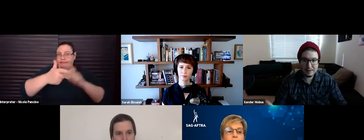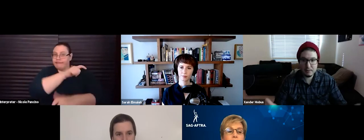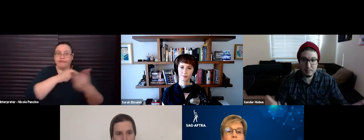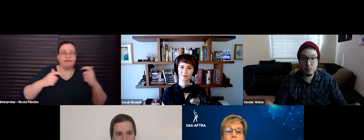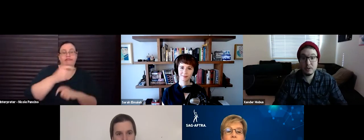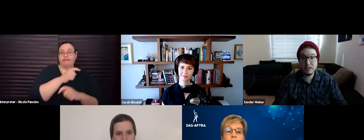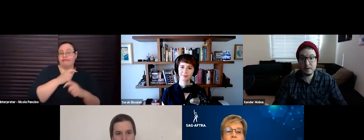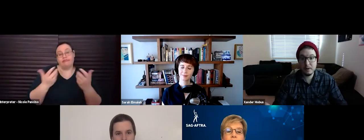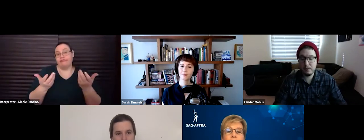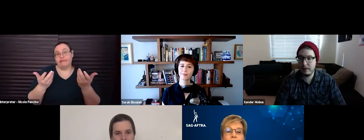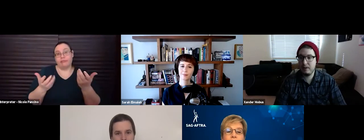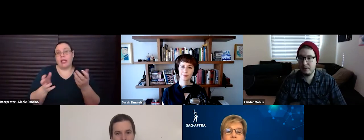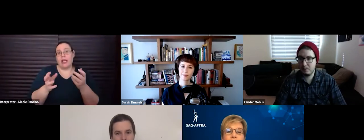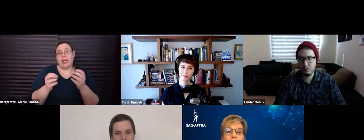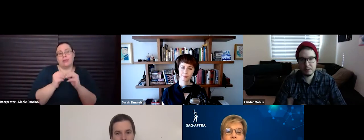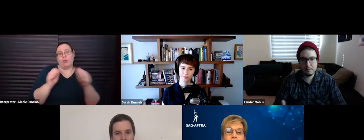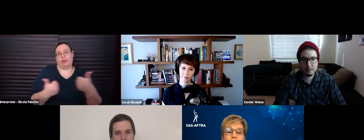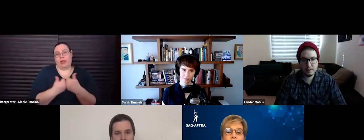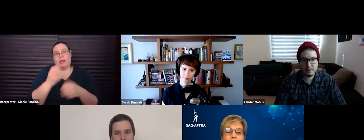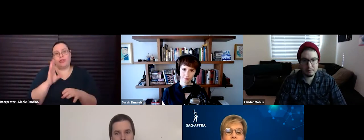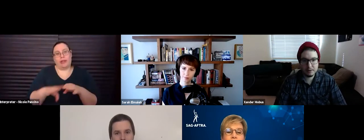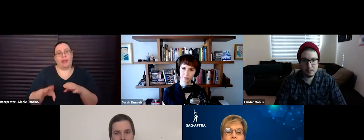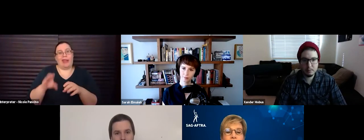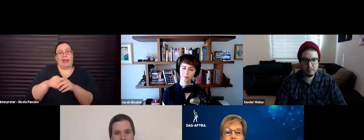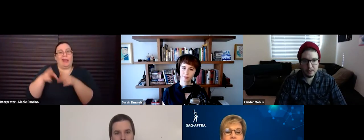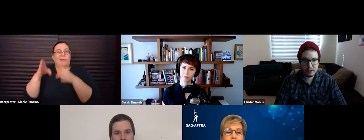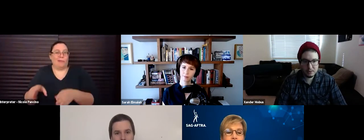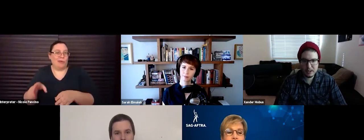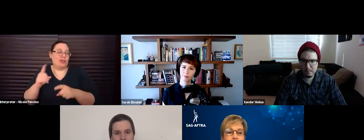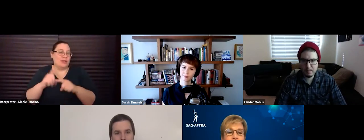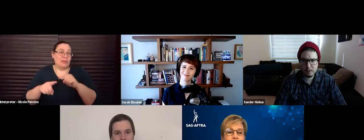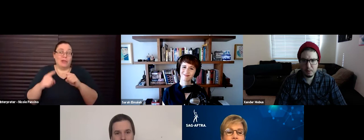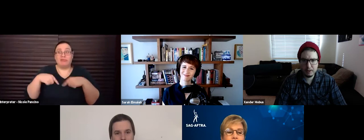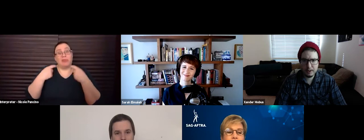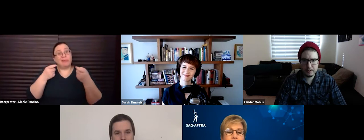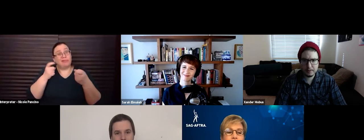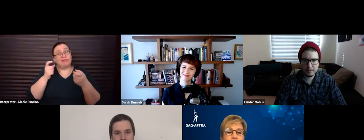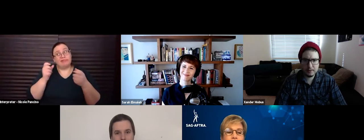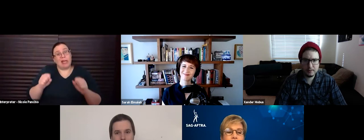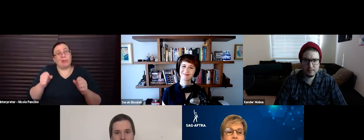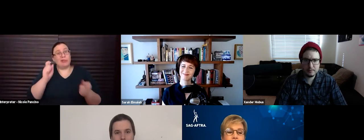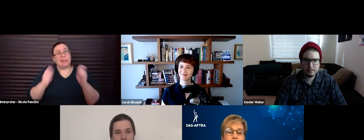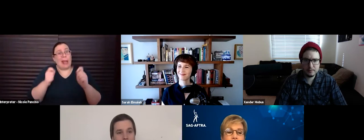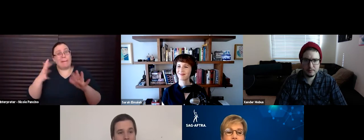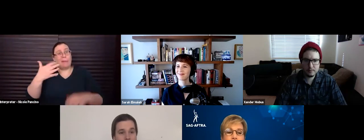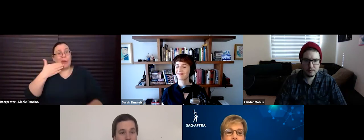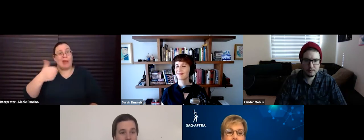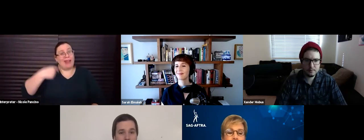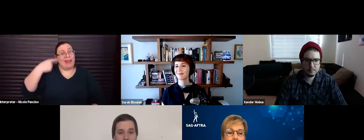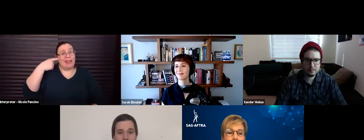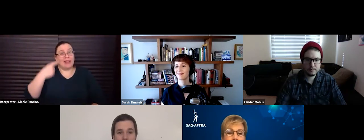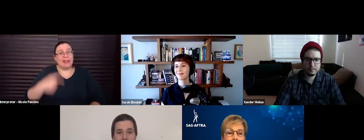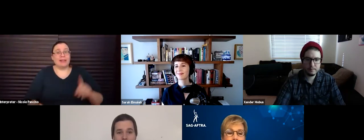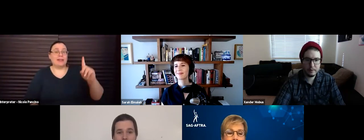it's, you know, it's more difficult than it would be in person, but we we've managed to adopt fairly well, I think. Well, I, I think I